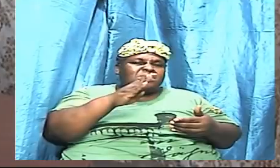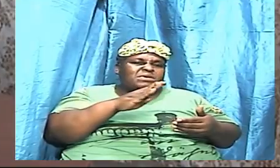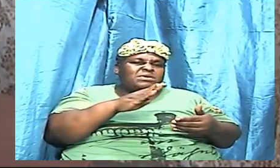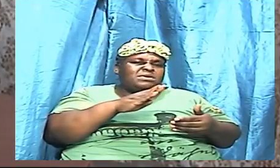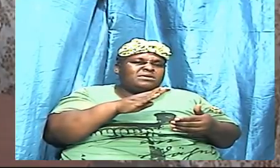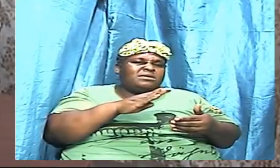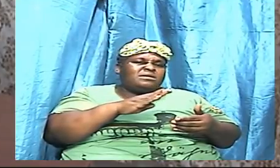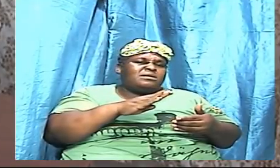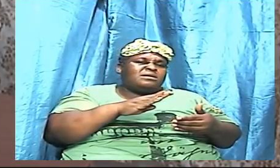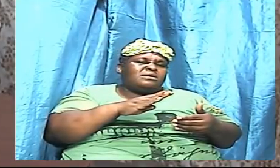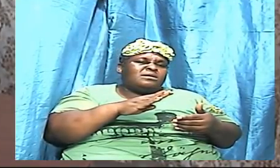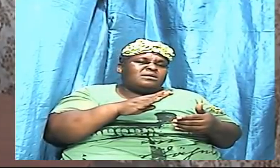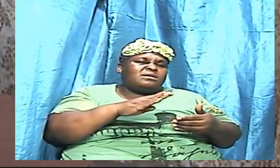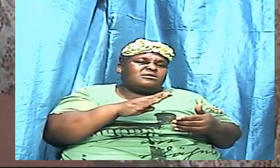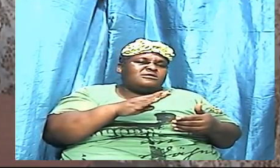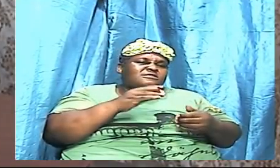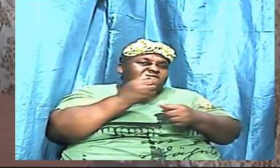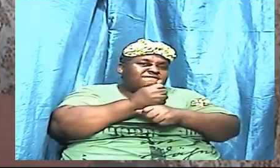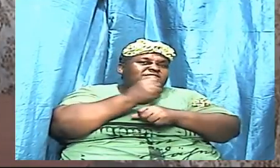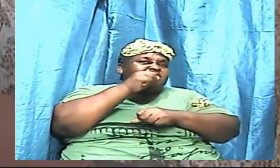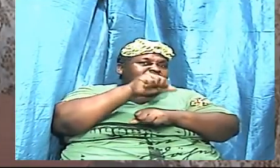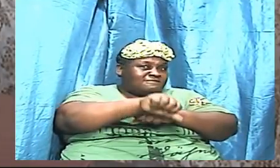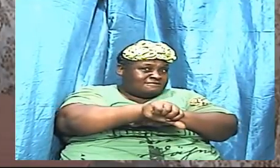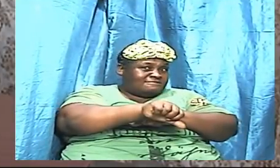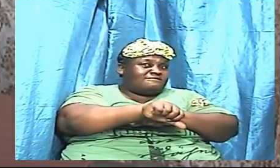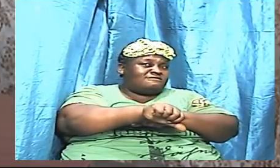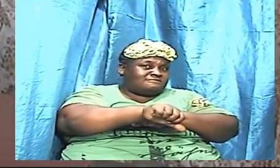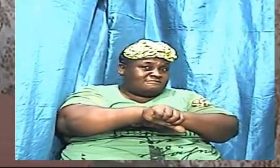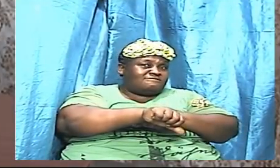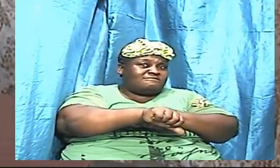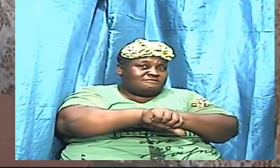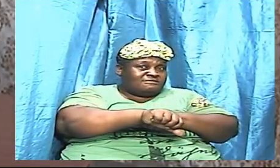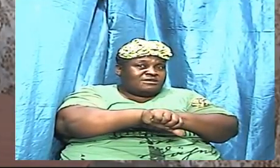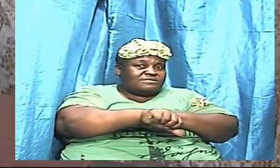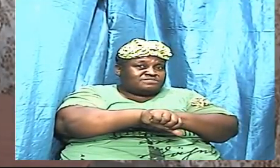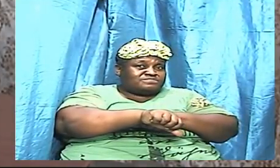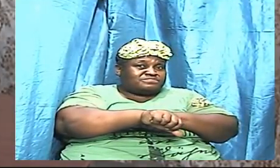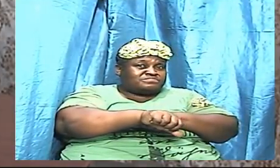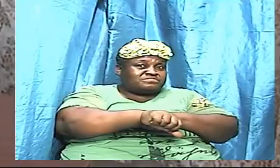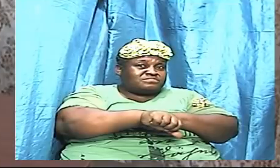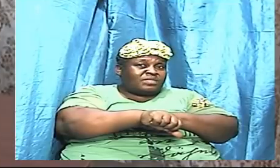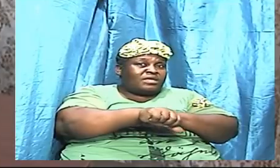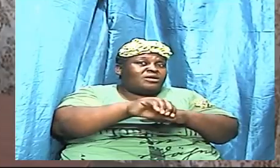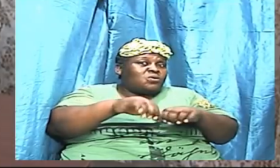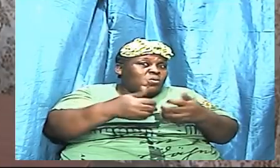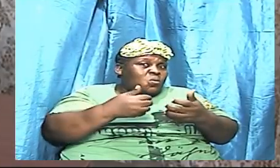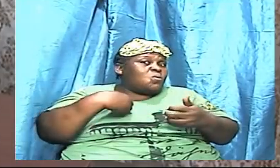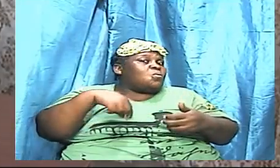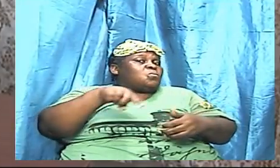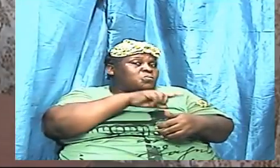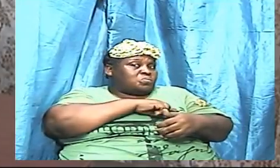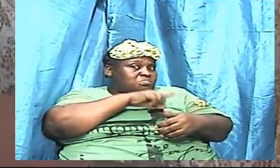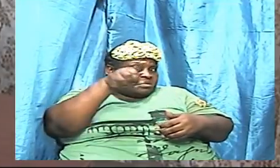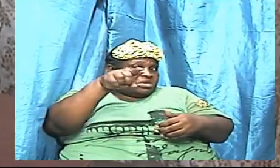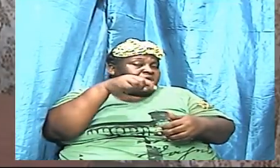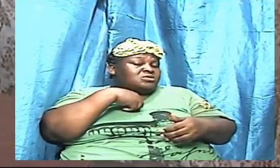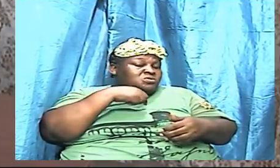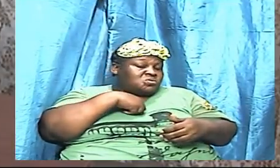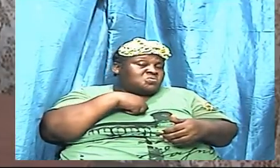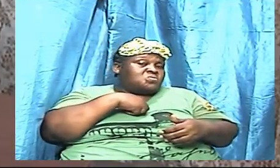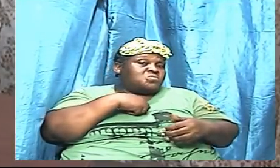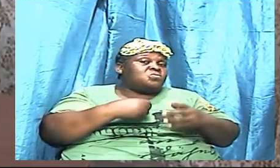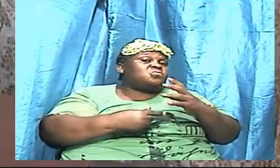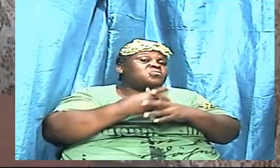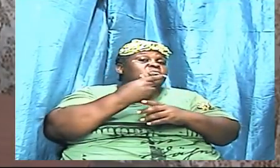victorious how we are going to be on the winning side and we are going to grow from strength to